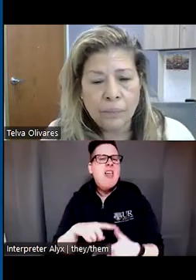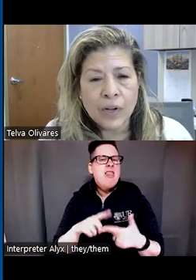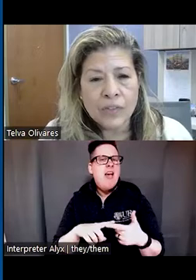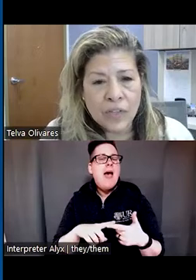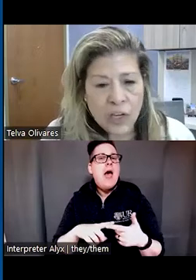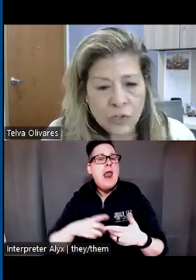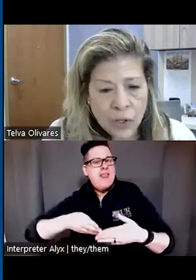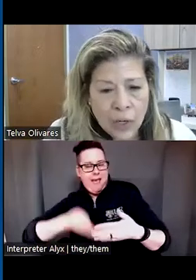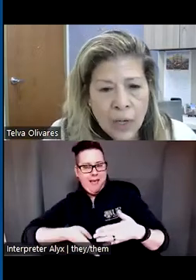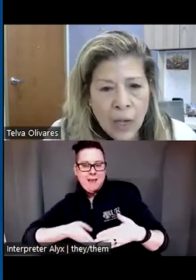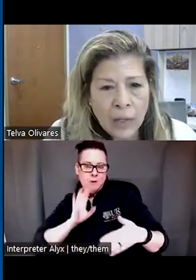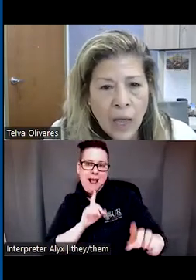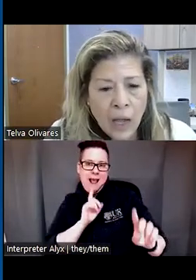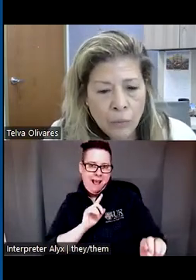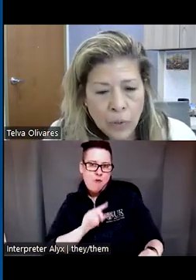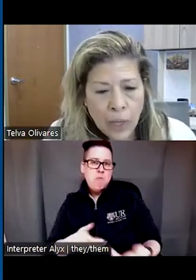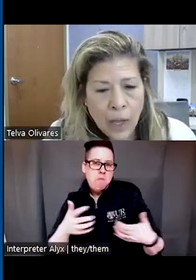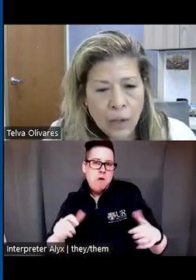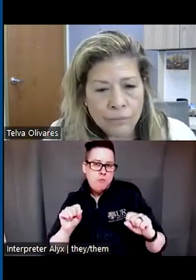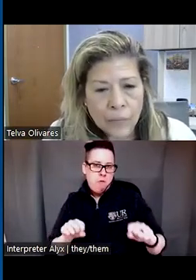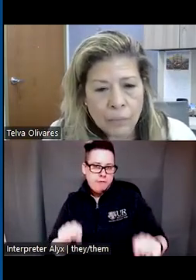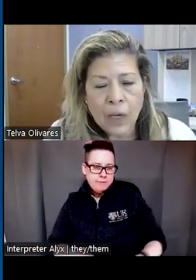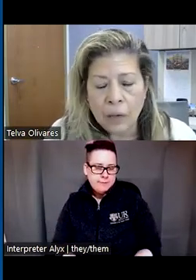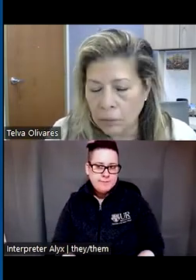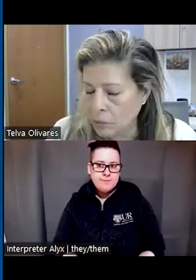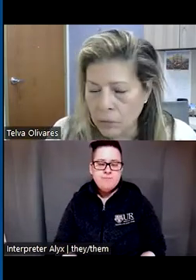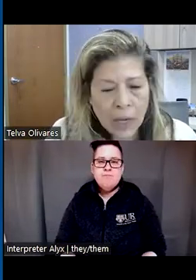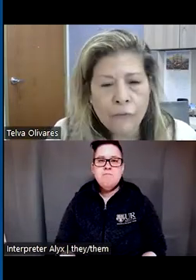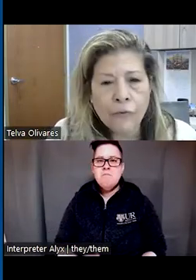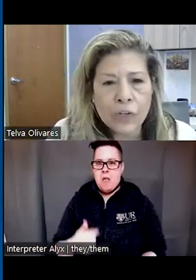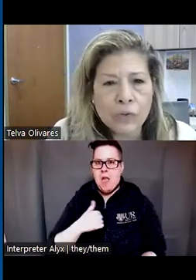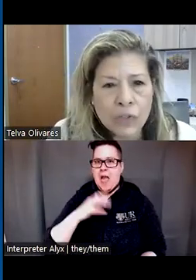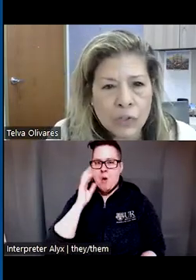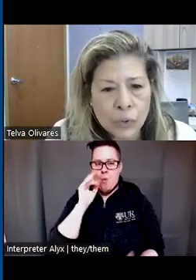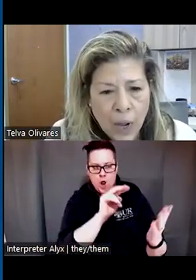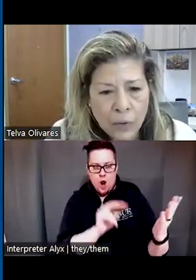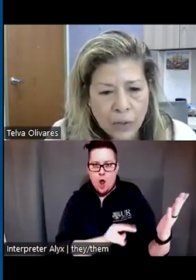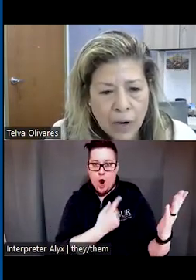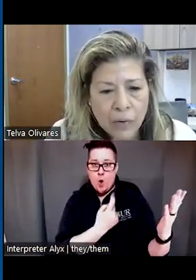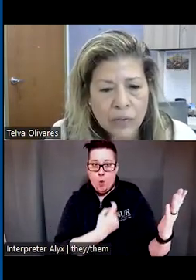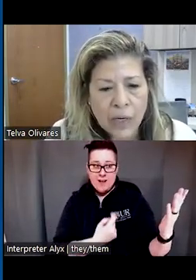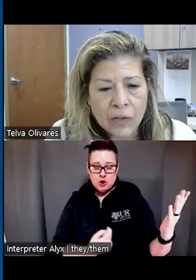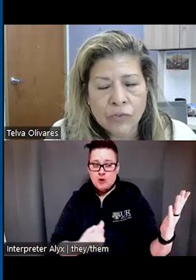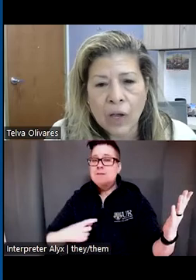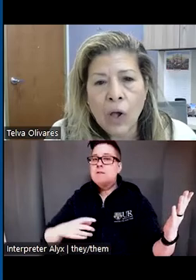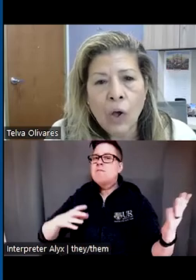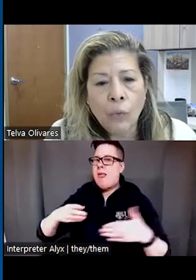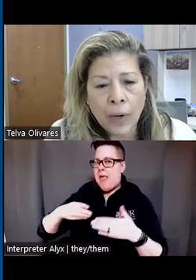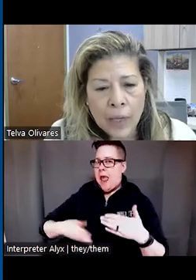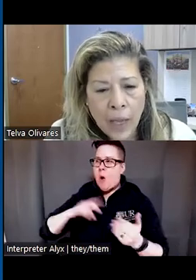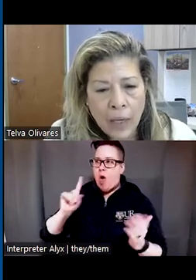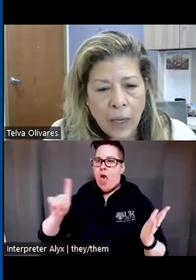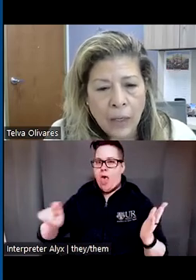of the presentation, and I will be looking out for these questions throughout the Grand Rounds and answering